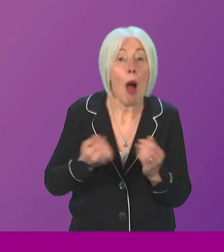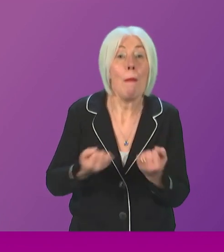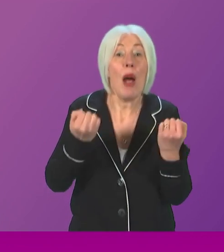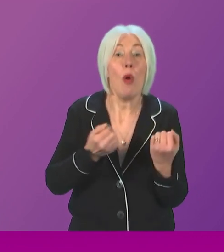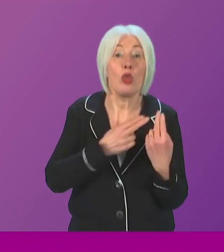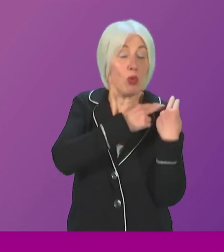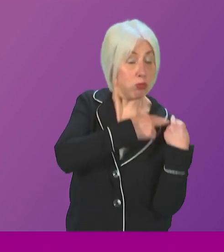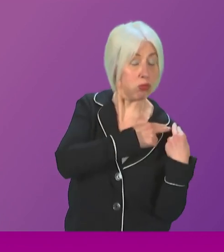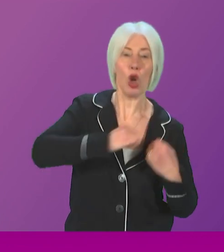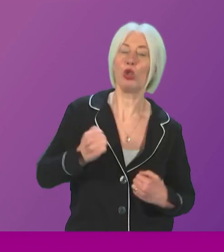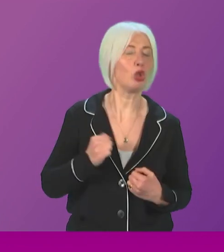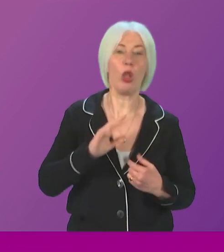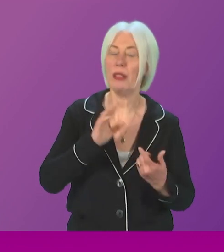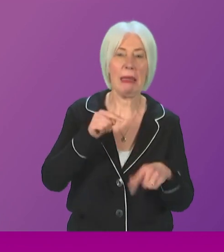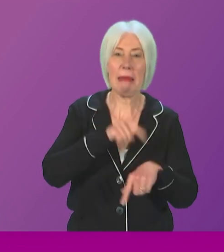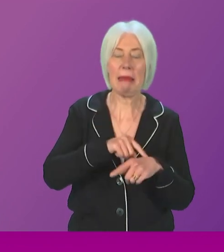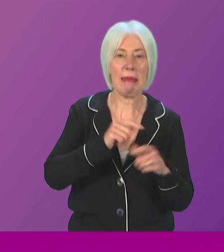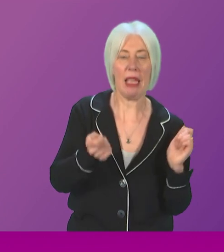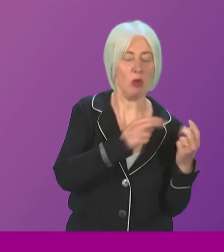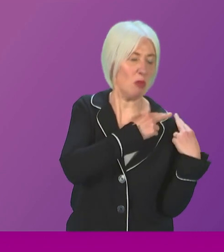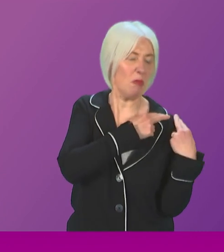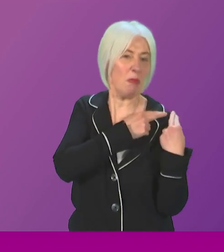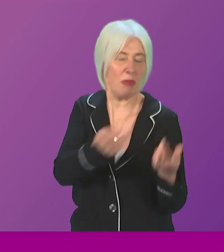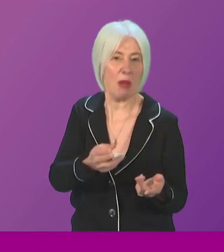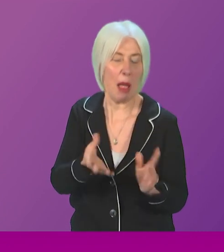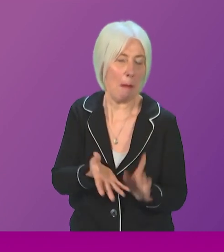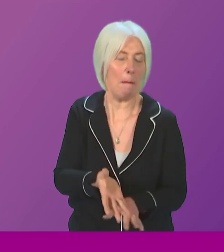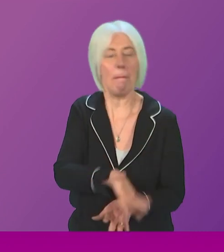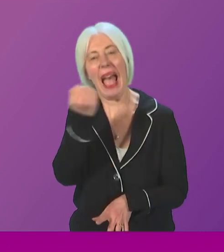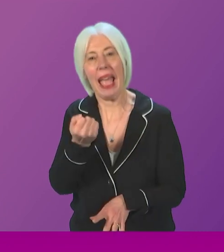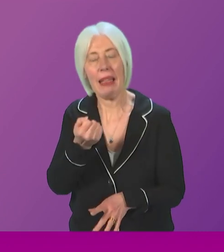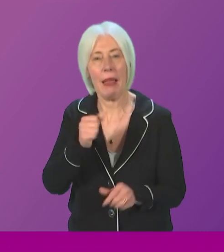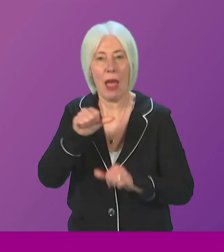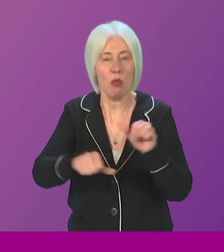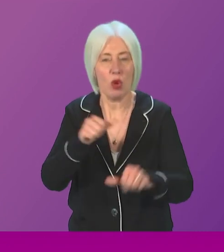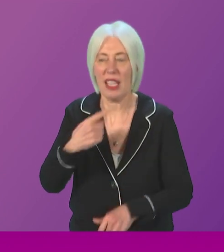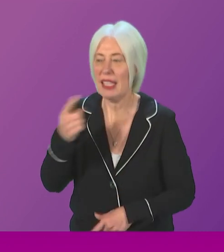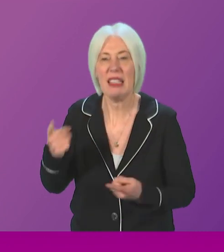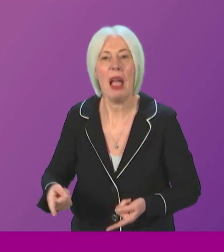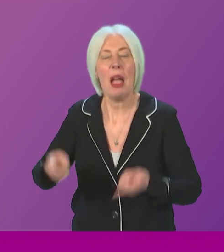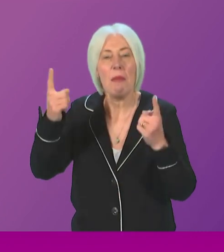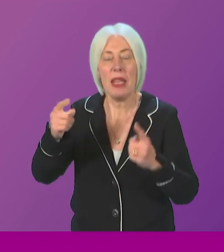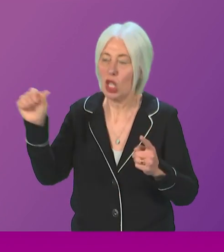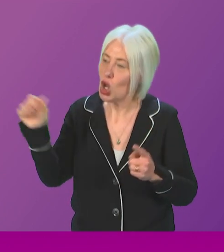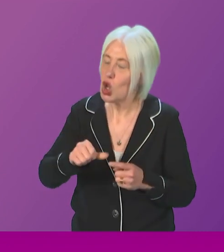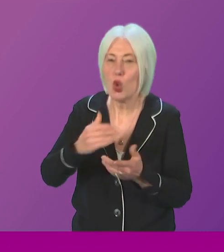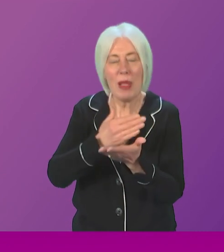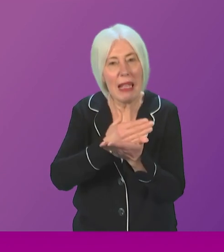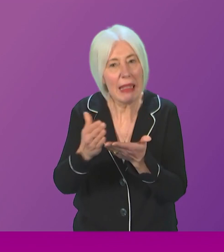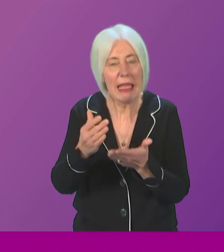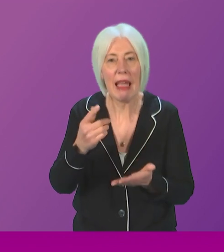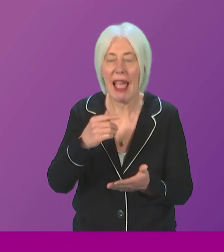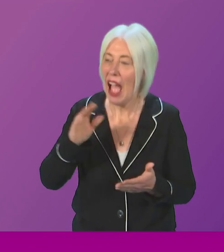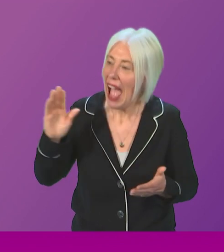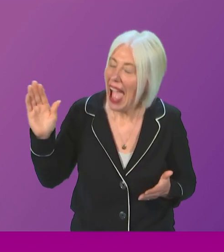it is time to reverse that process. He said ministers should make it clear that